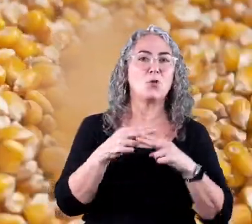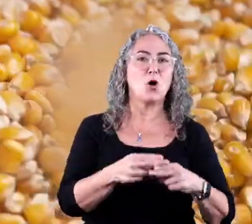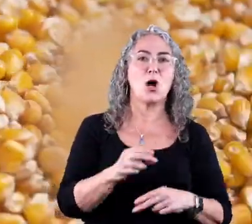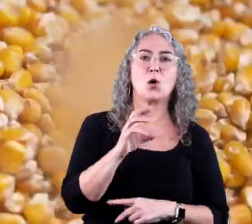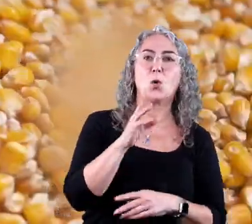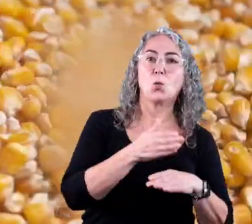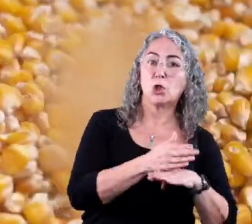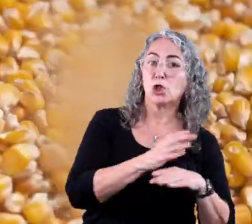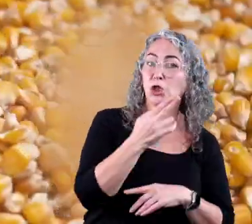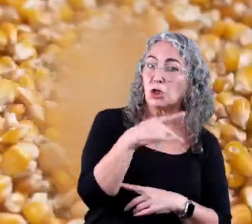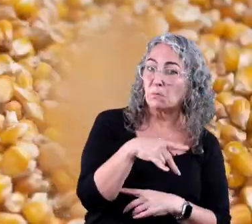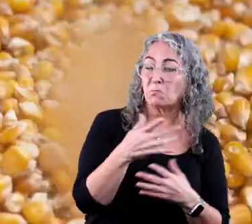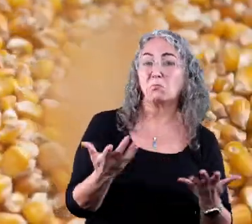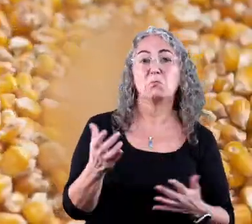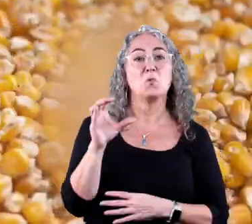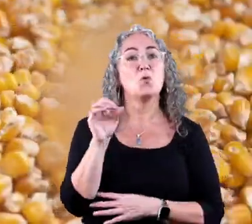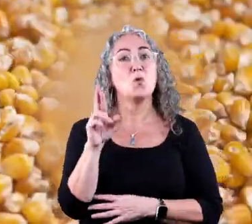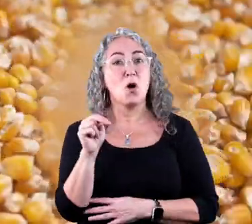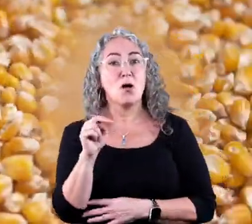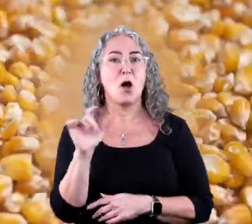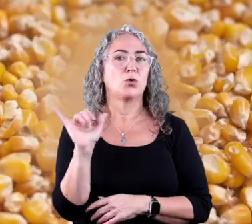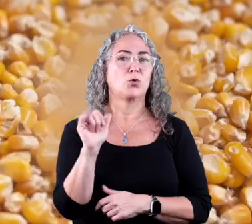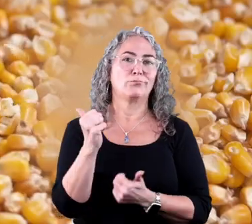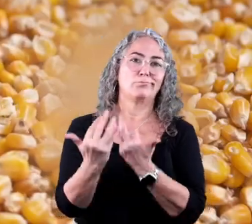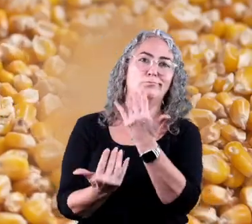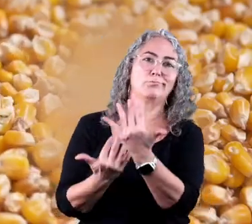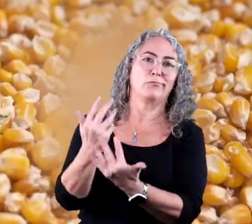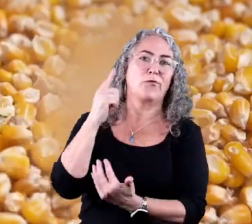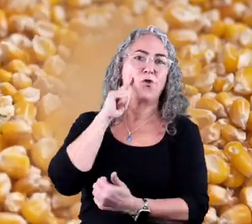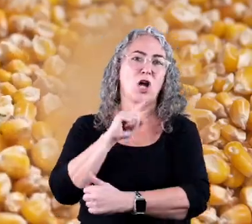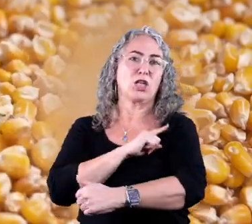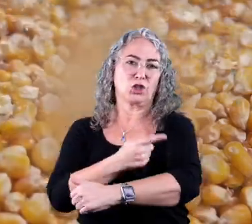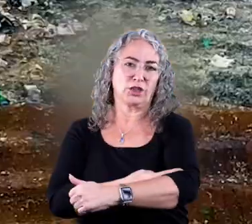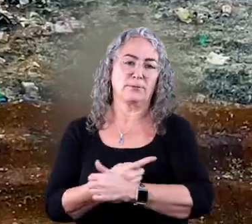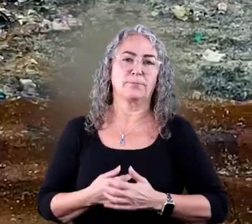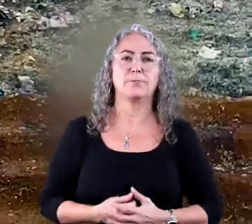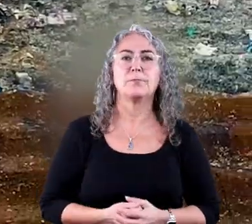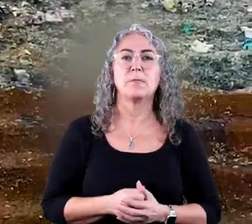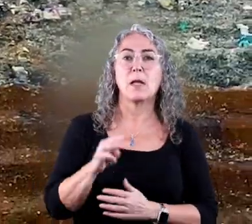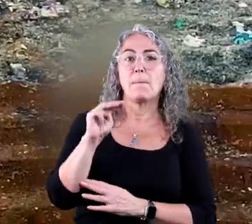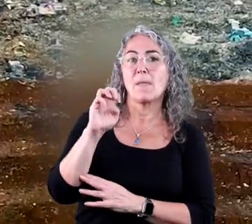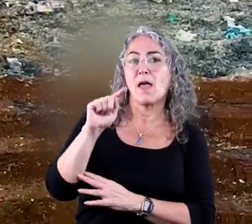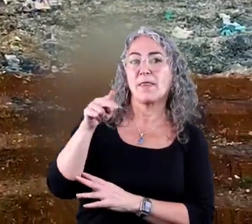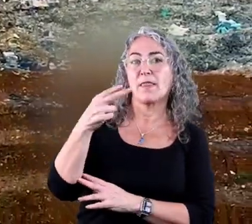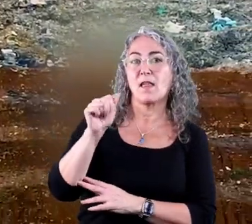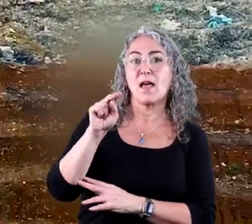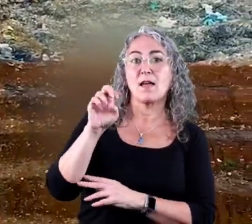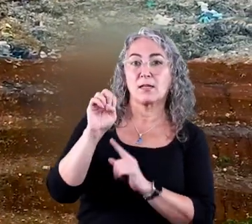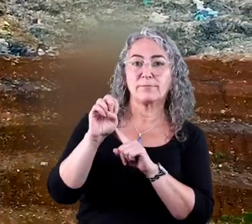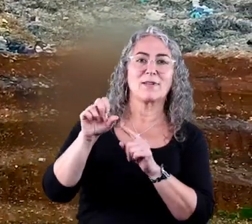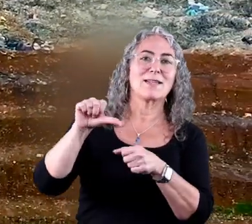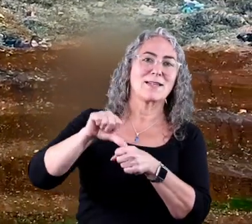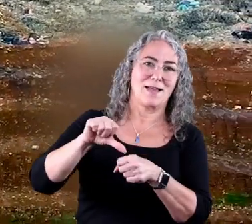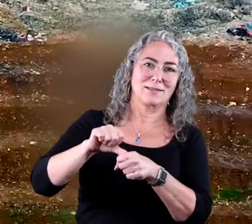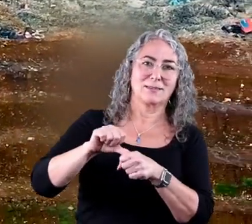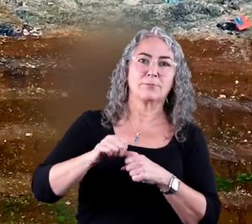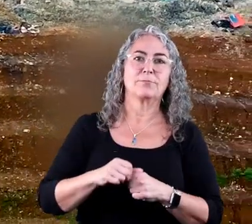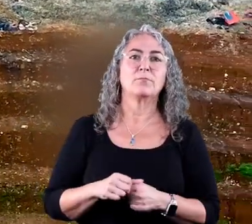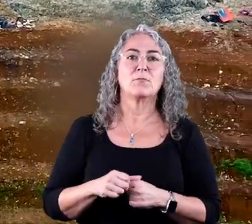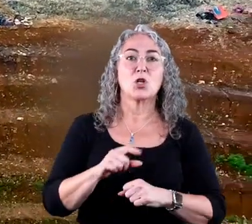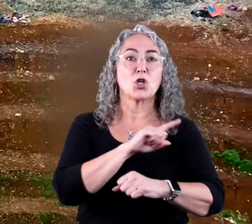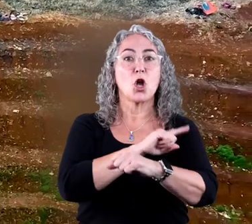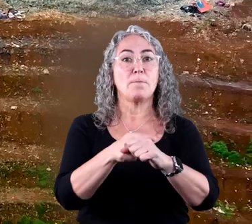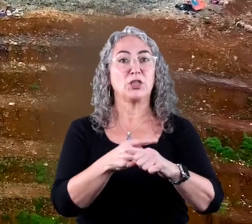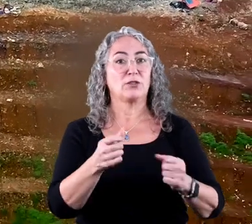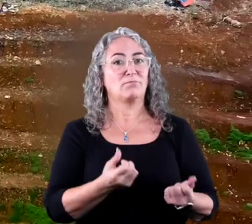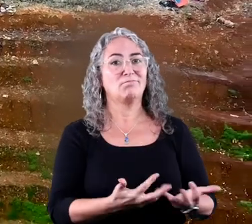chips, dry-shelled corn is also burned for energy. A gas called methane is produced when garbage in a landfill